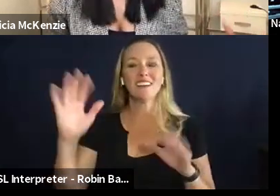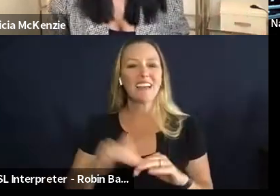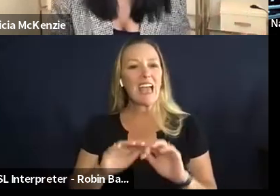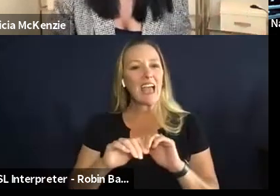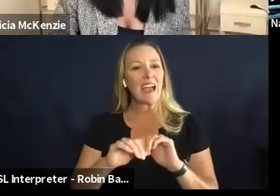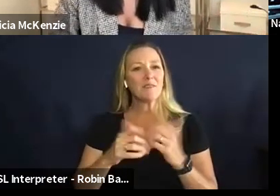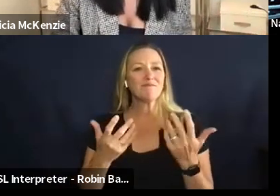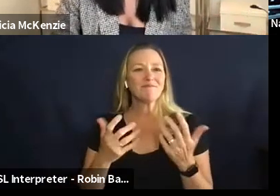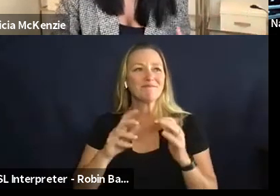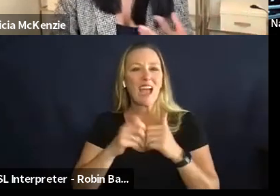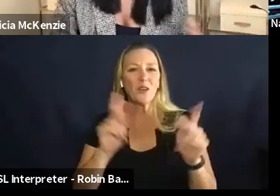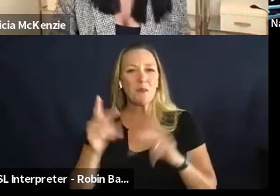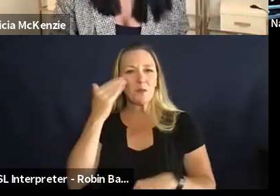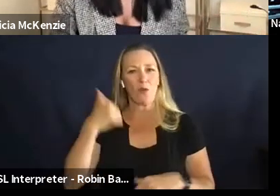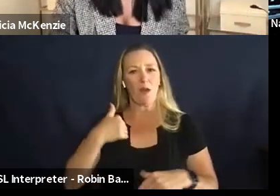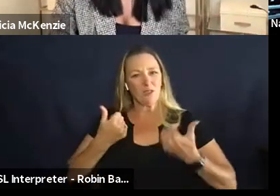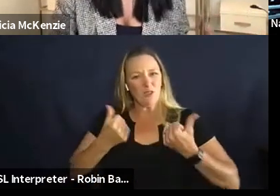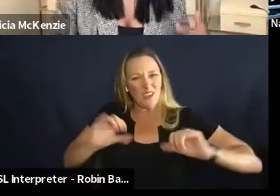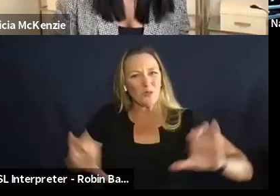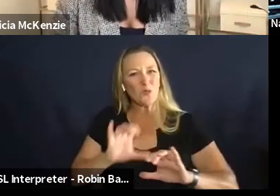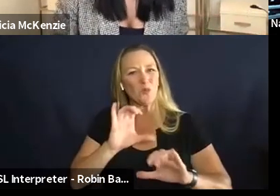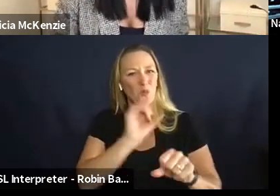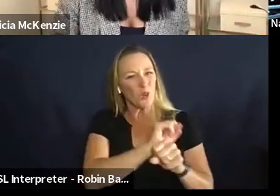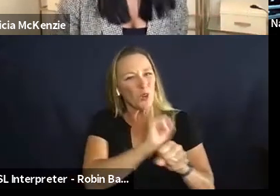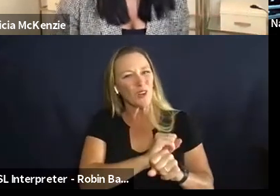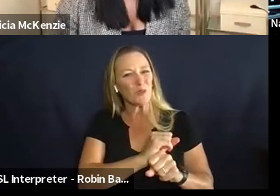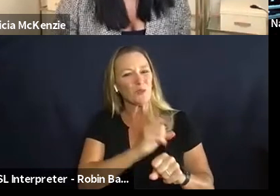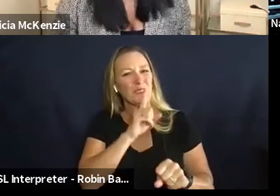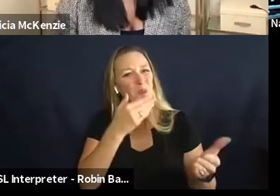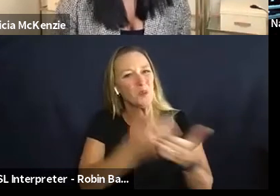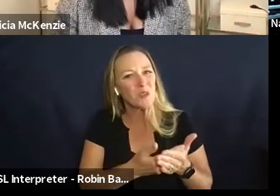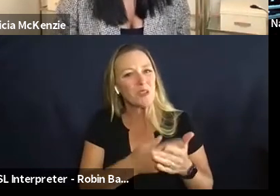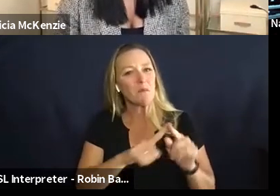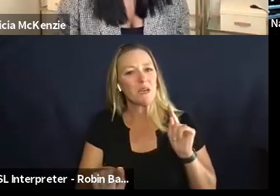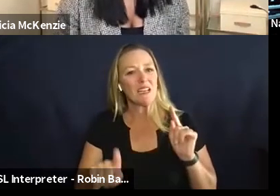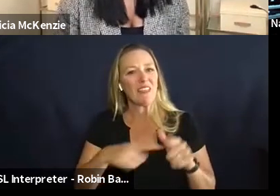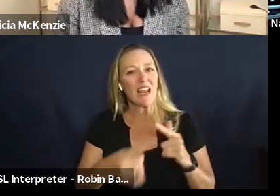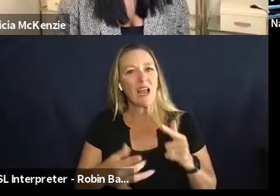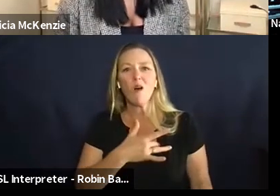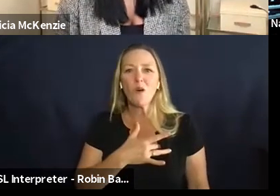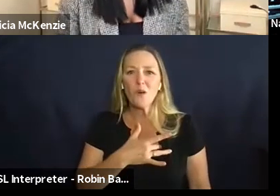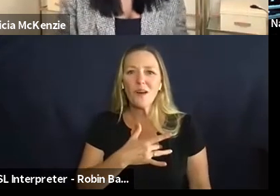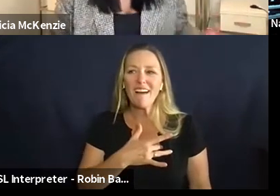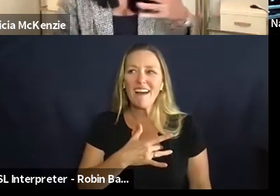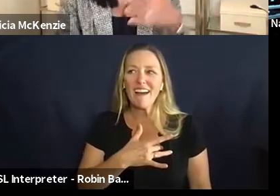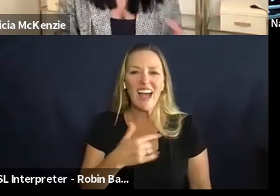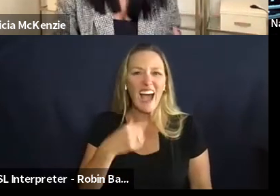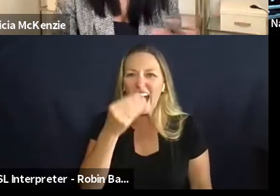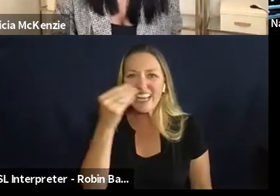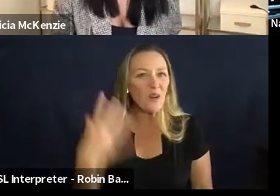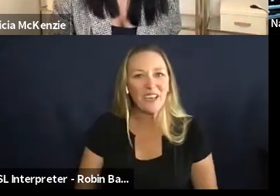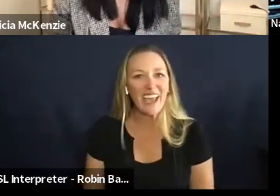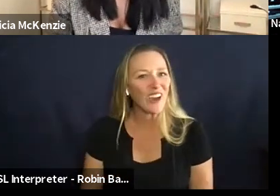people going to know that we're actually trying to do good work but then it hit me i was like i really don't care if people know right